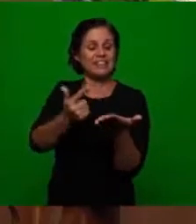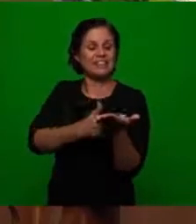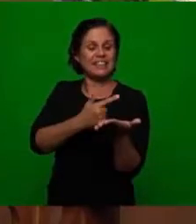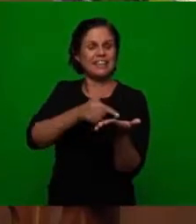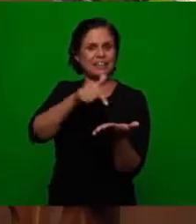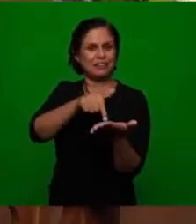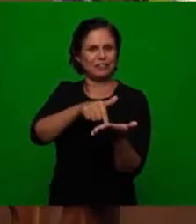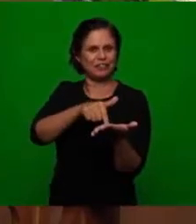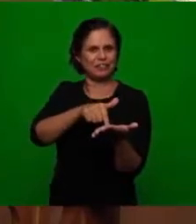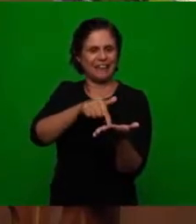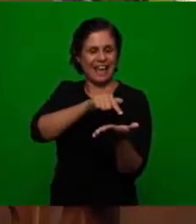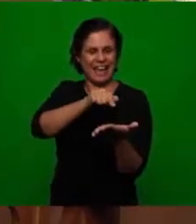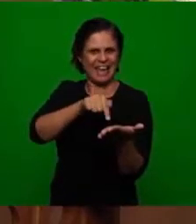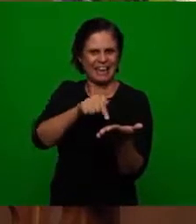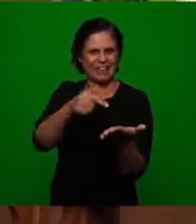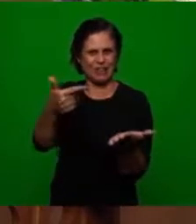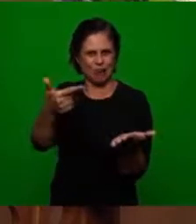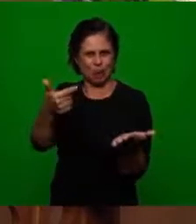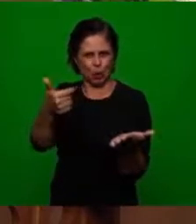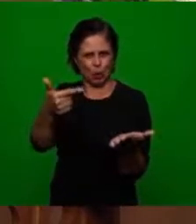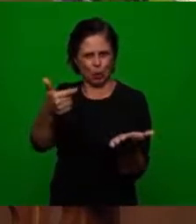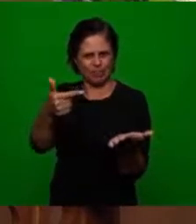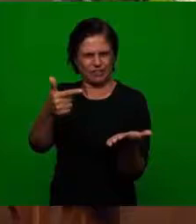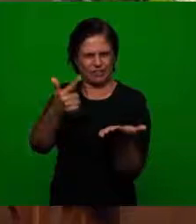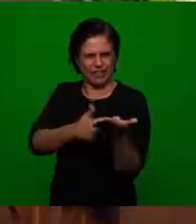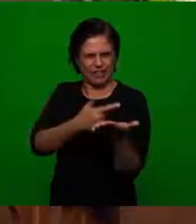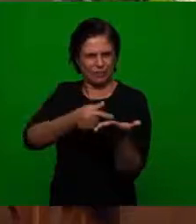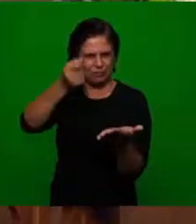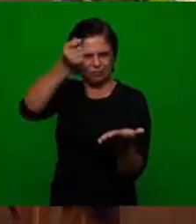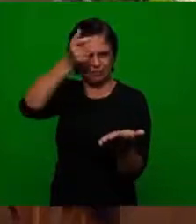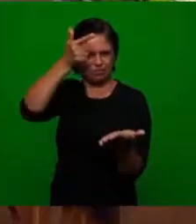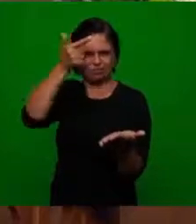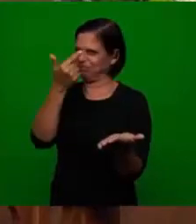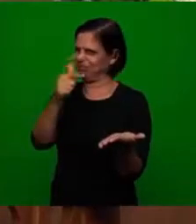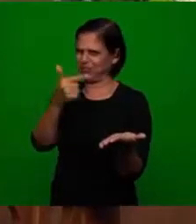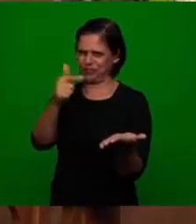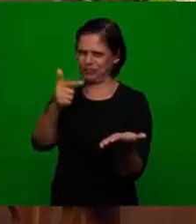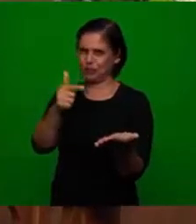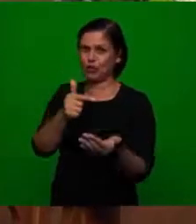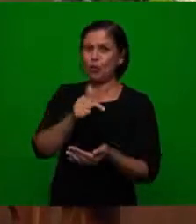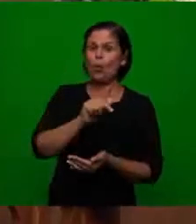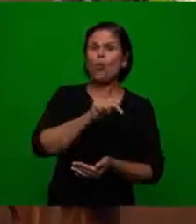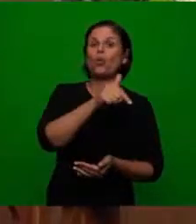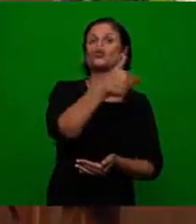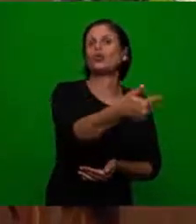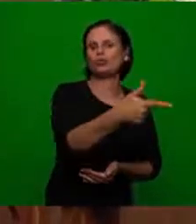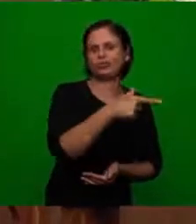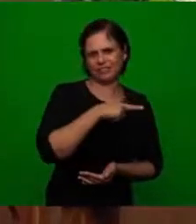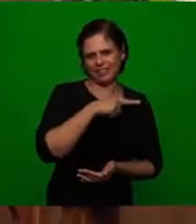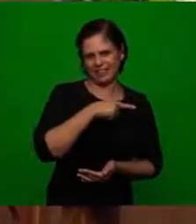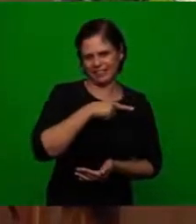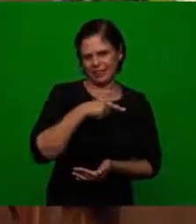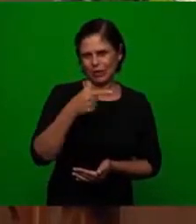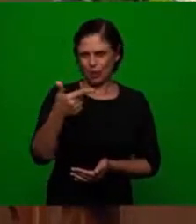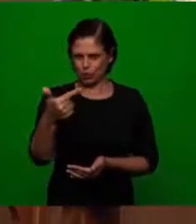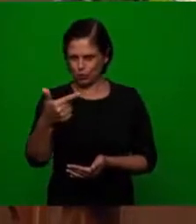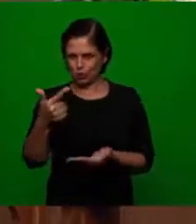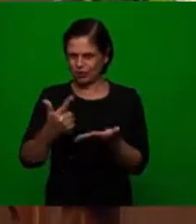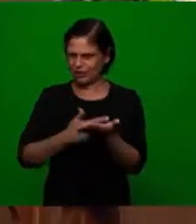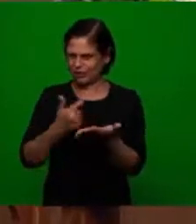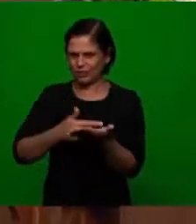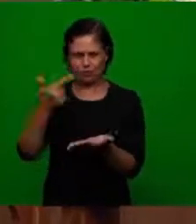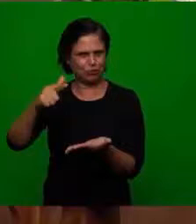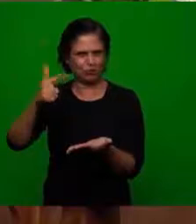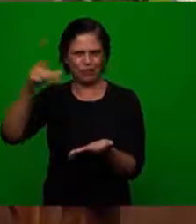that were added those books had no inspiration from God every book of the Bible has inspiration from the Spirit